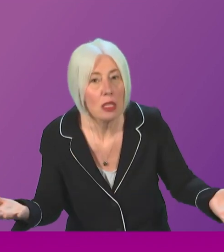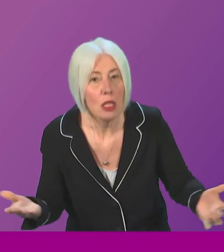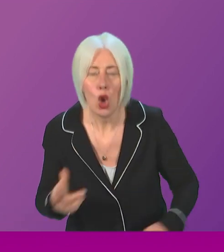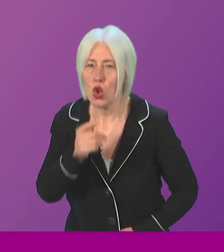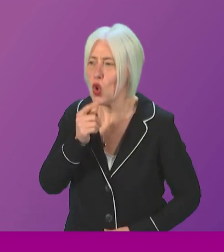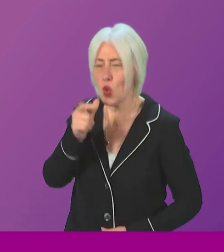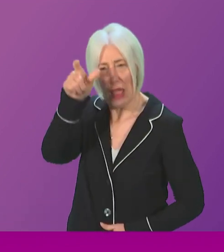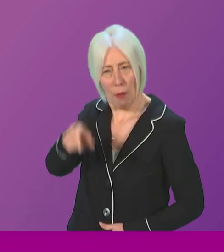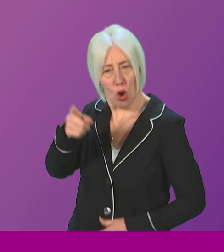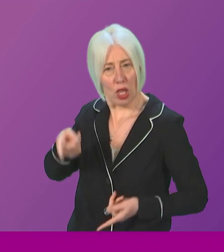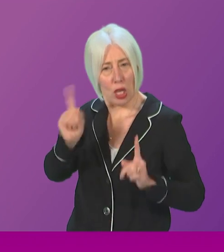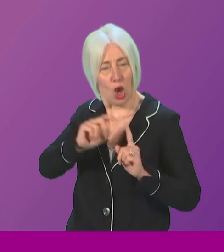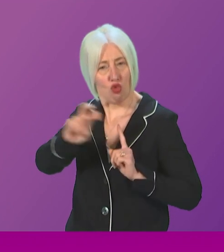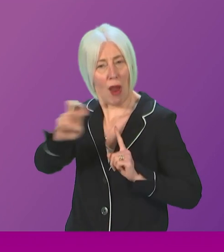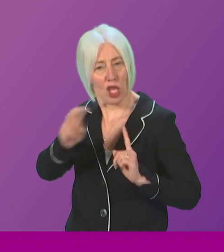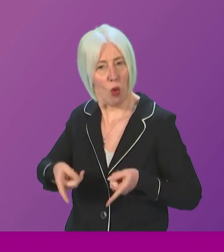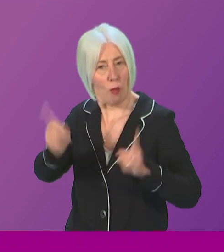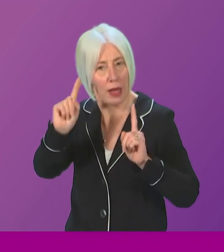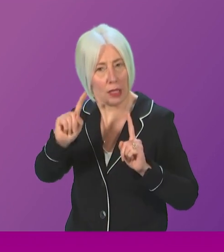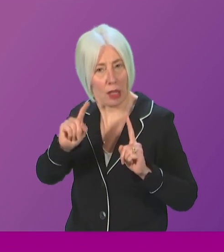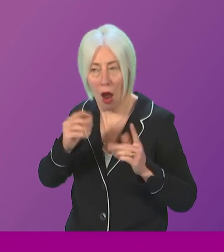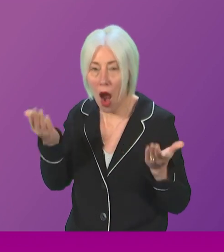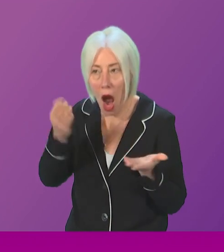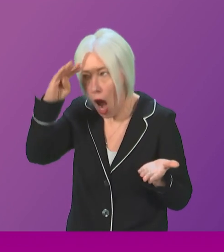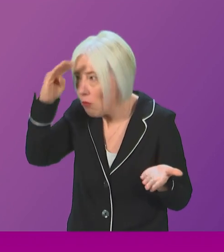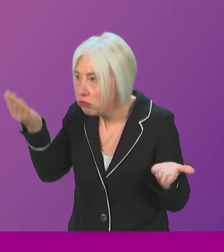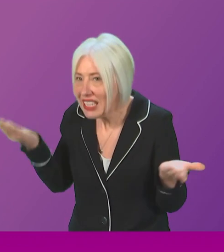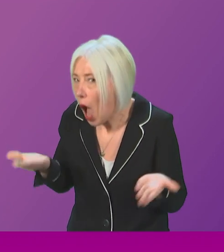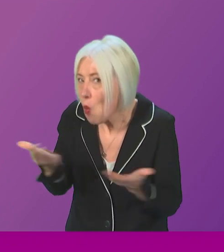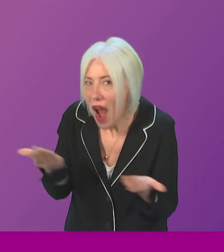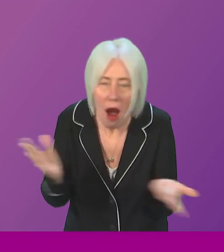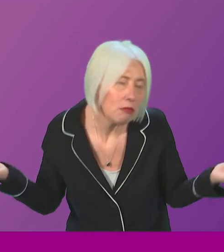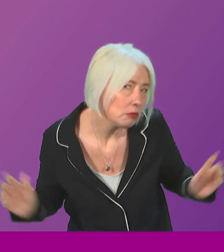was that incompetent Transport Minister and where are they now? First Minister.